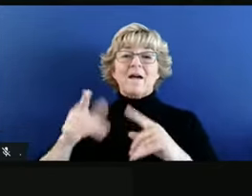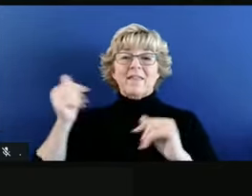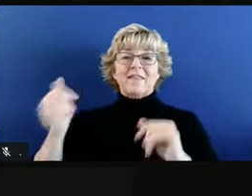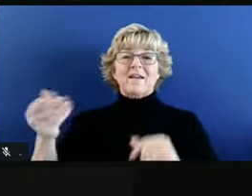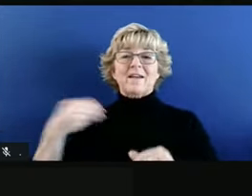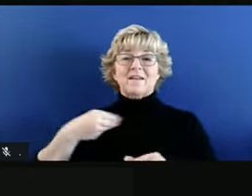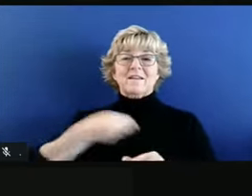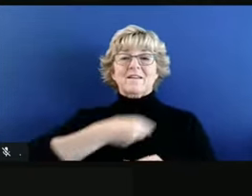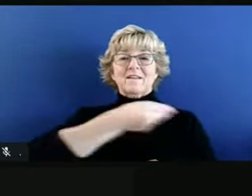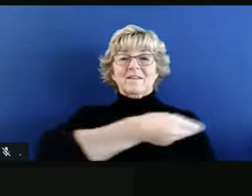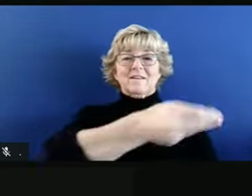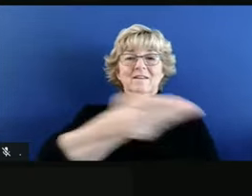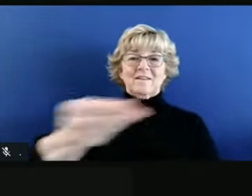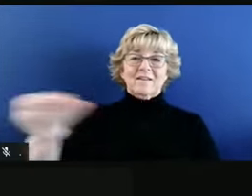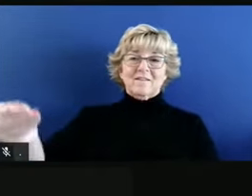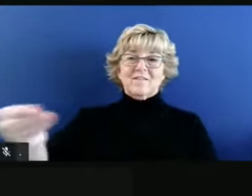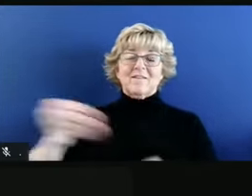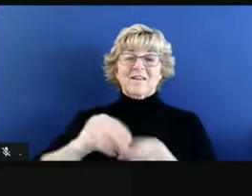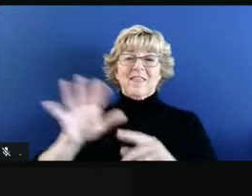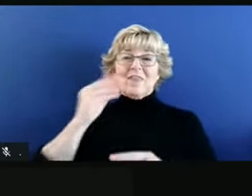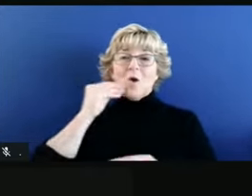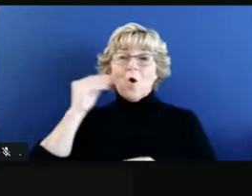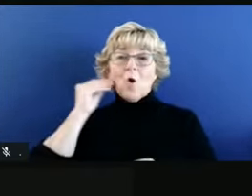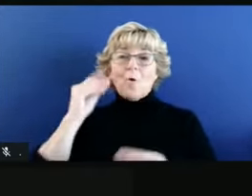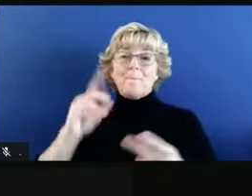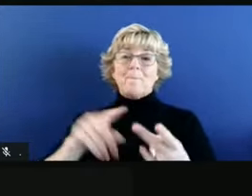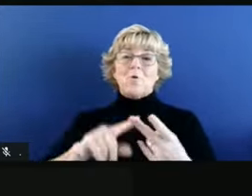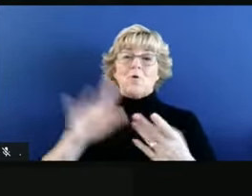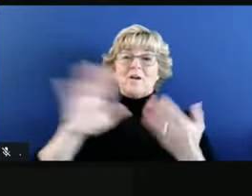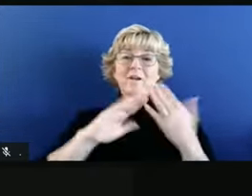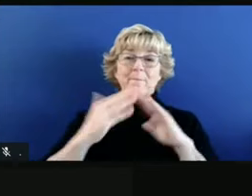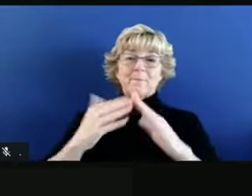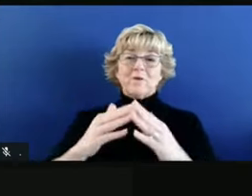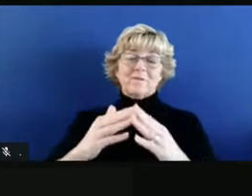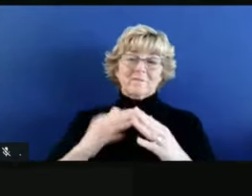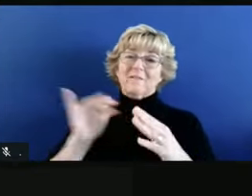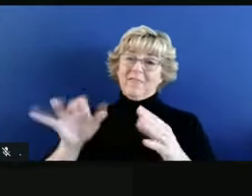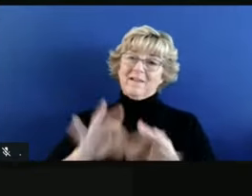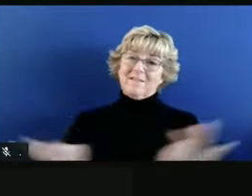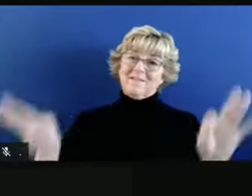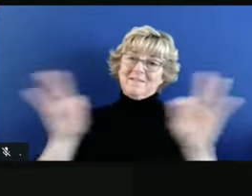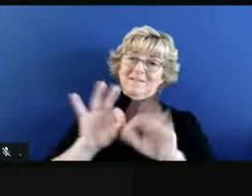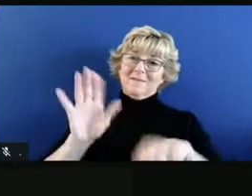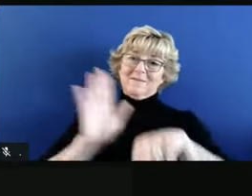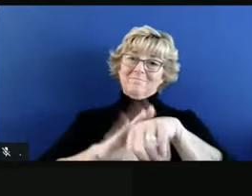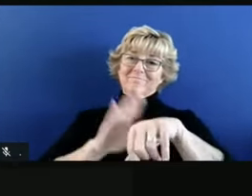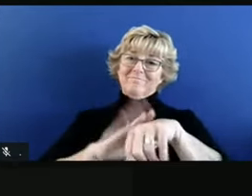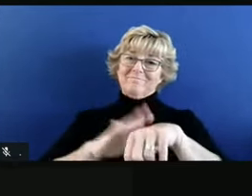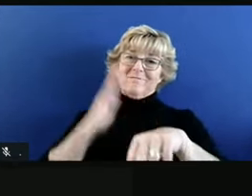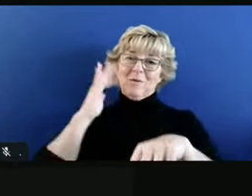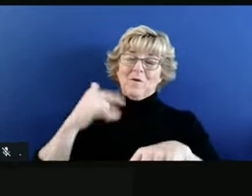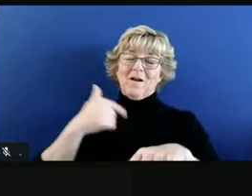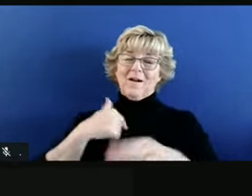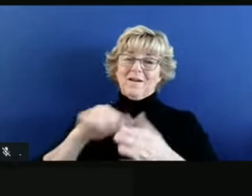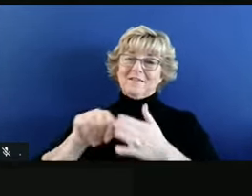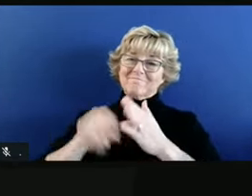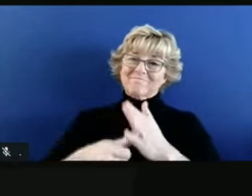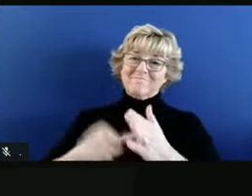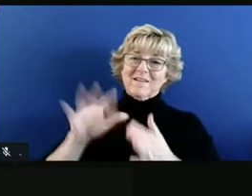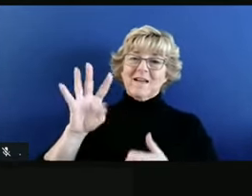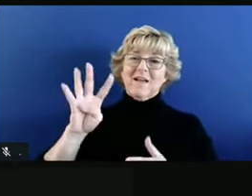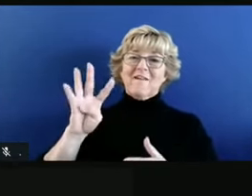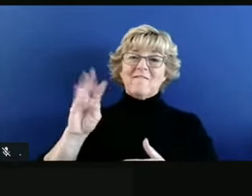sick or people in their household sick, I think is an important warning. And that's why I emphasize that 40%